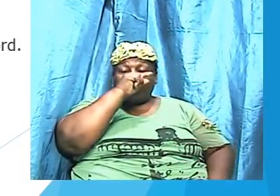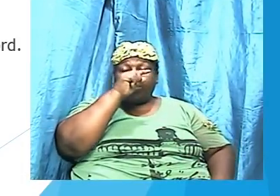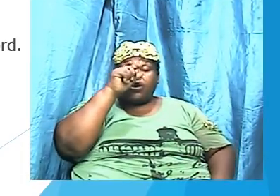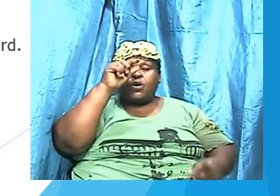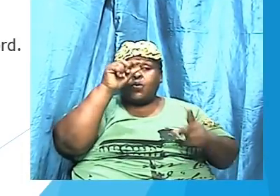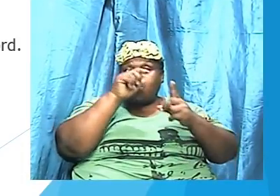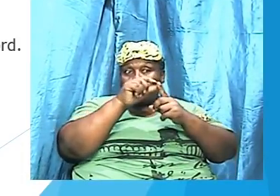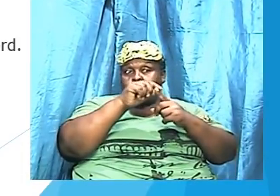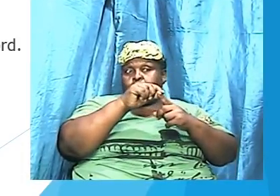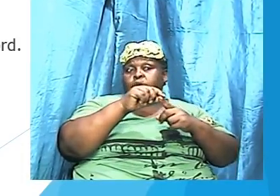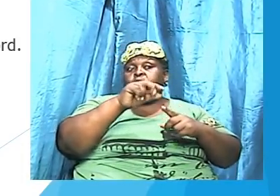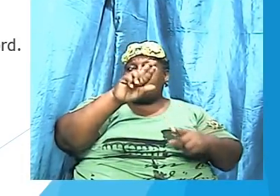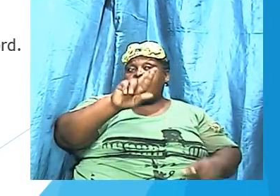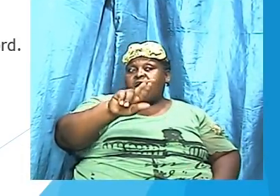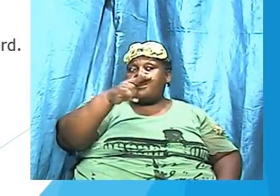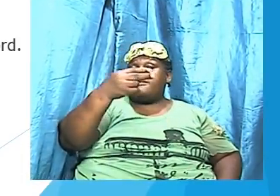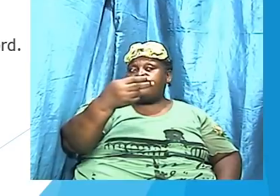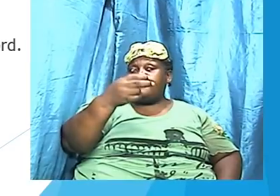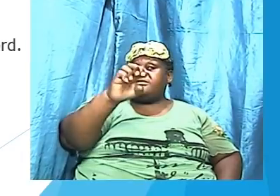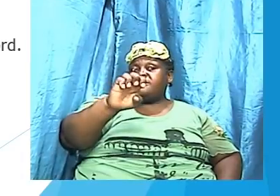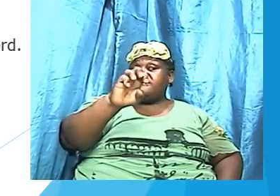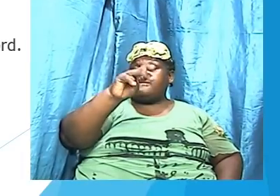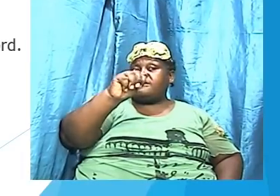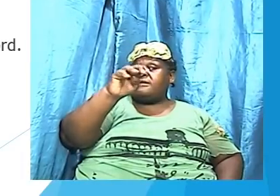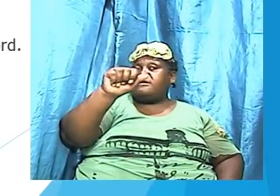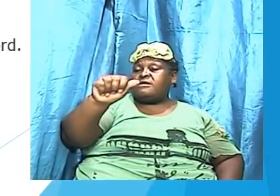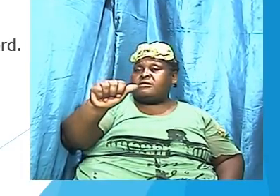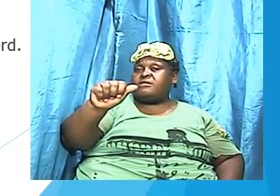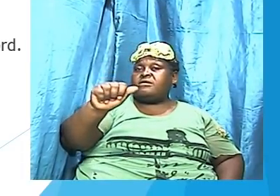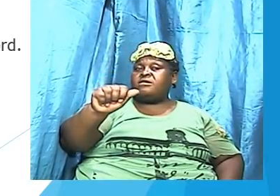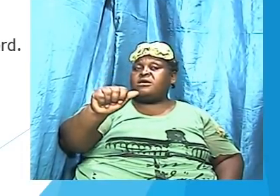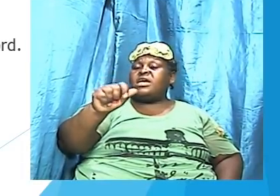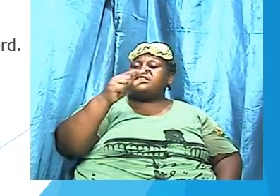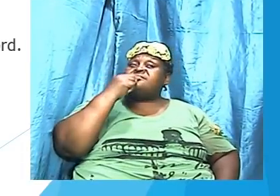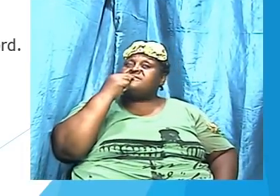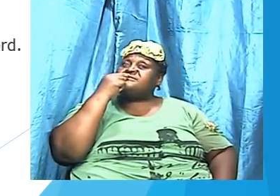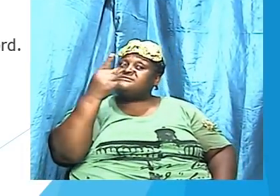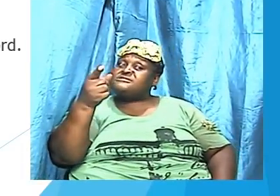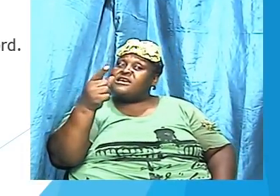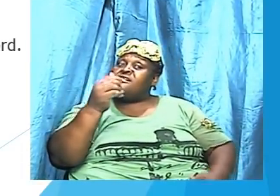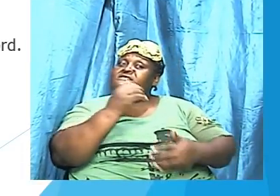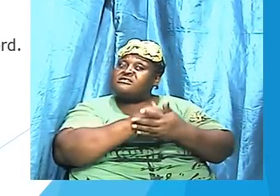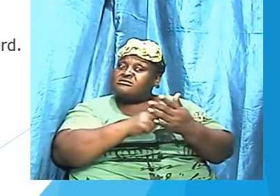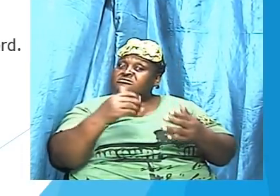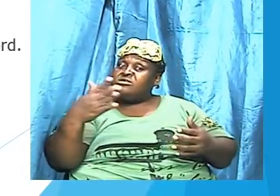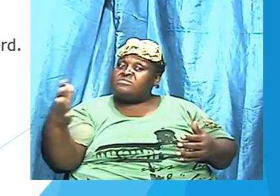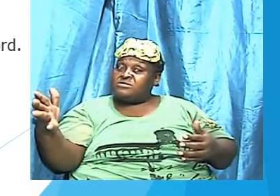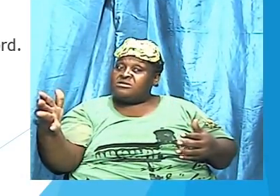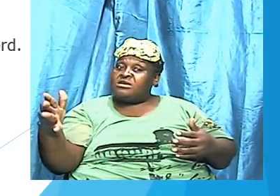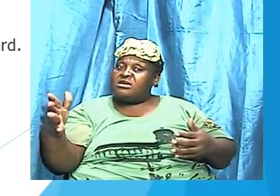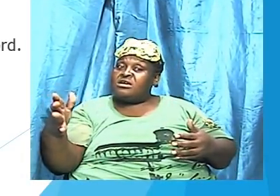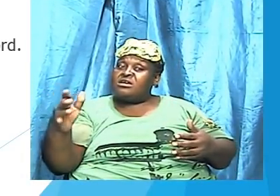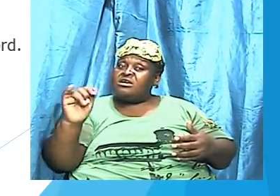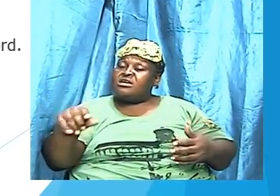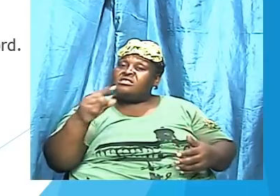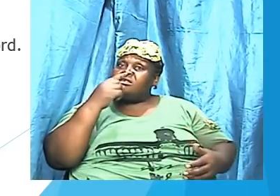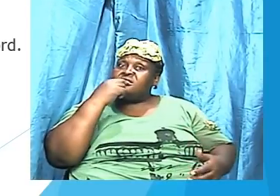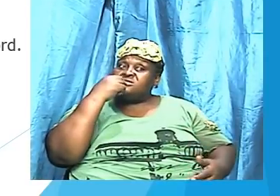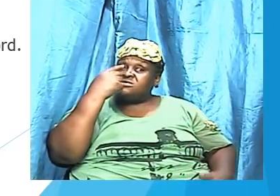rima. And it describes something that is spoken